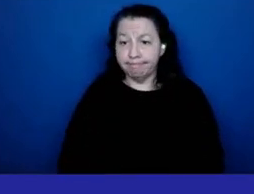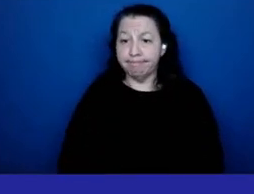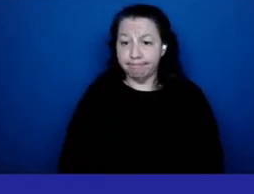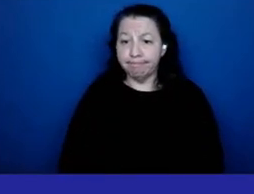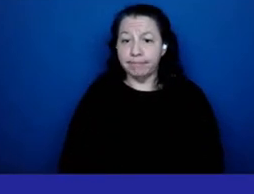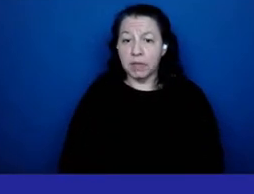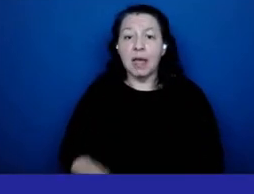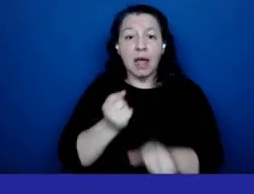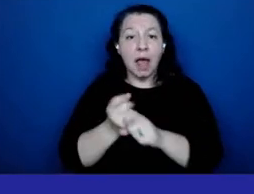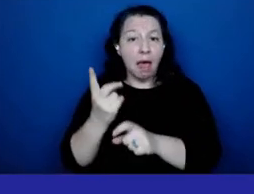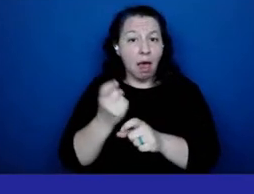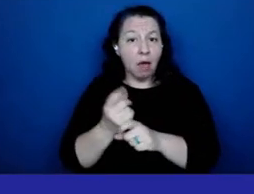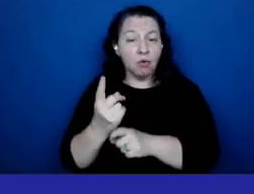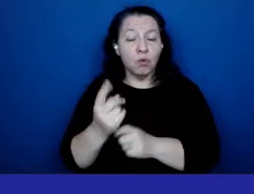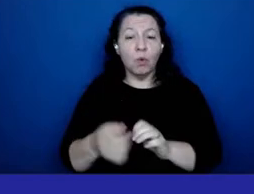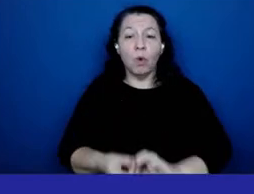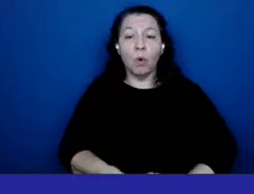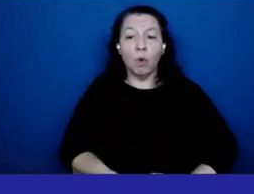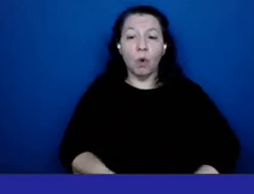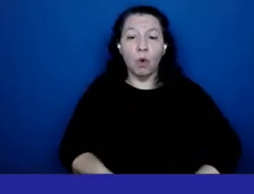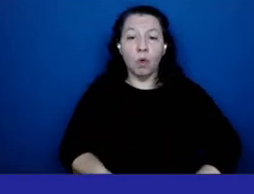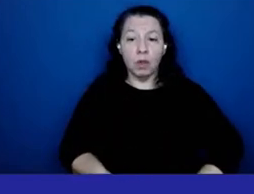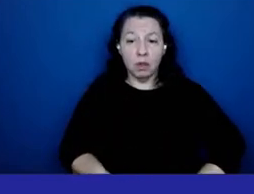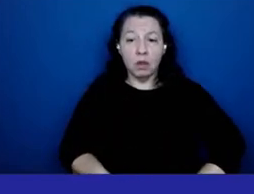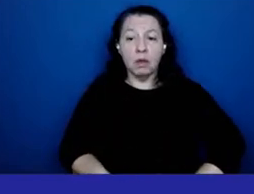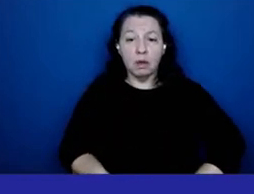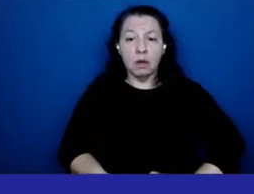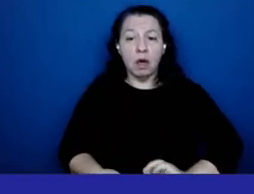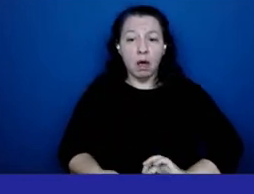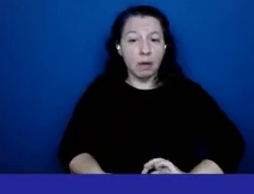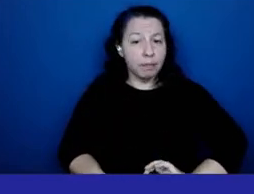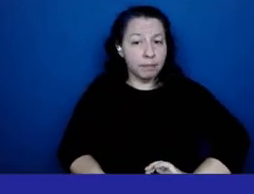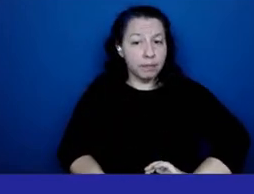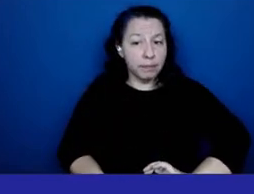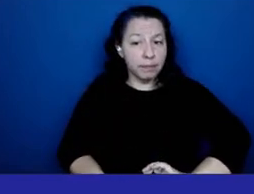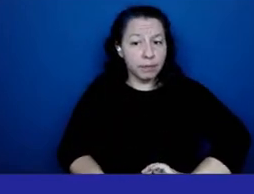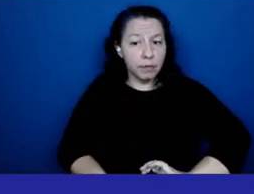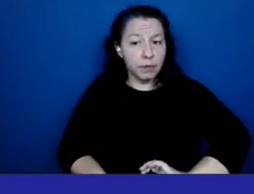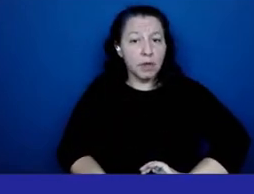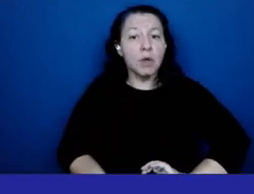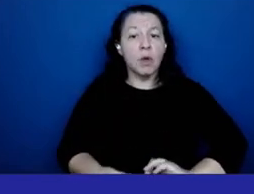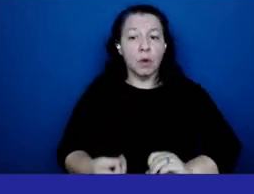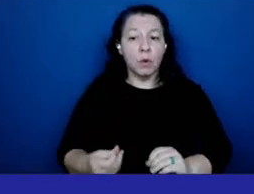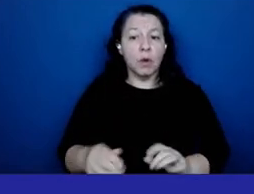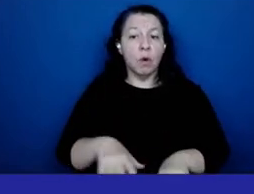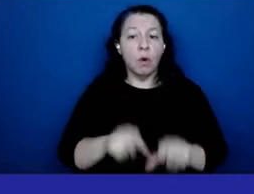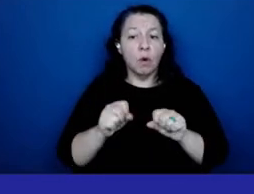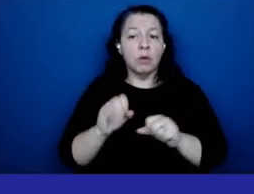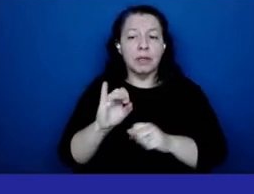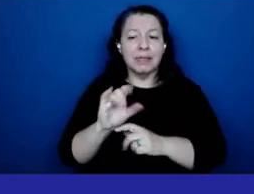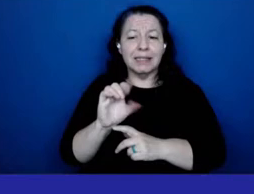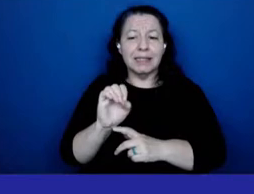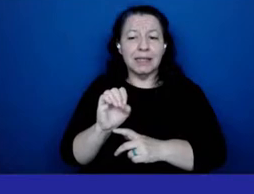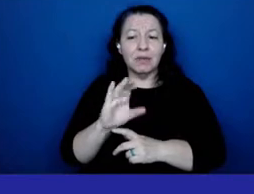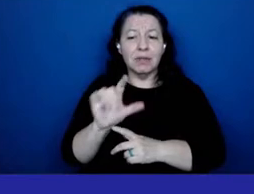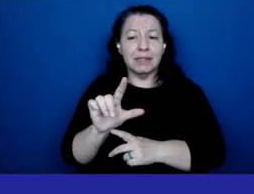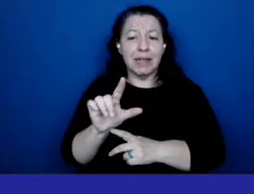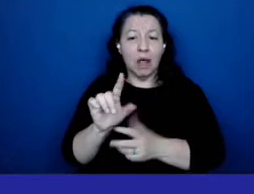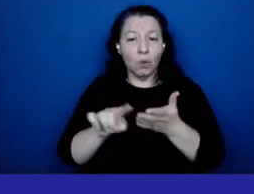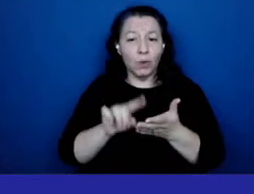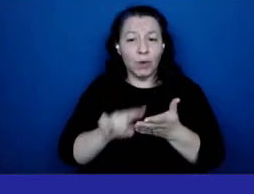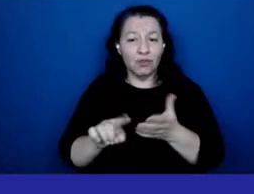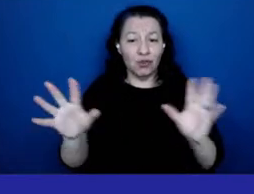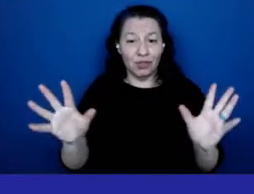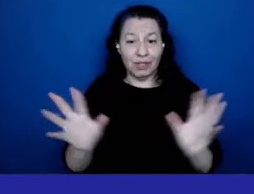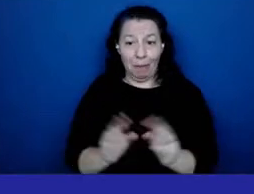um annually scav corp as host sickle cell research symposium at this very